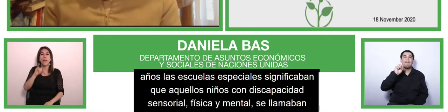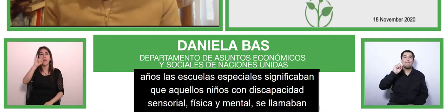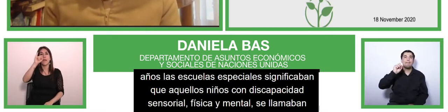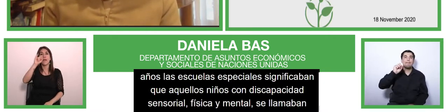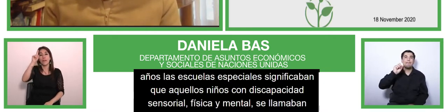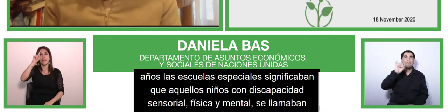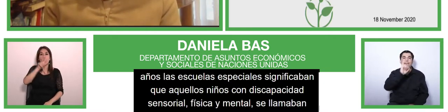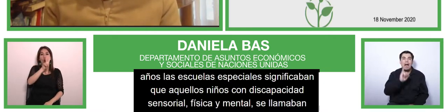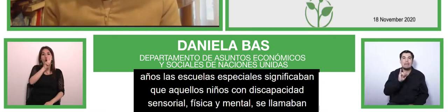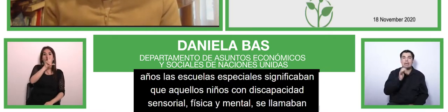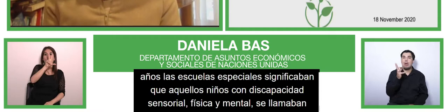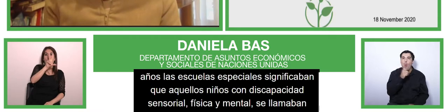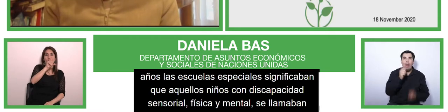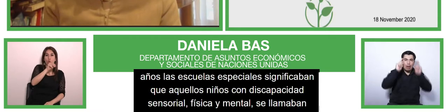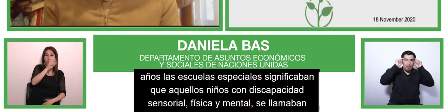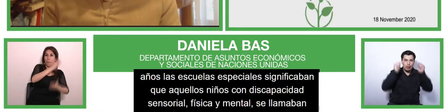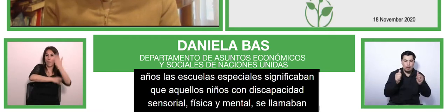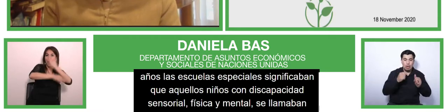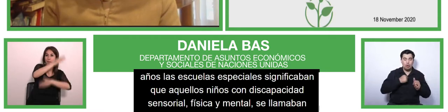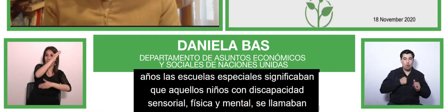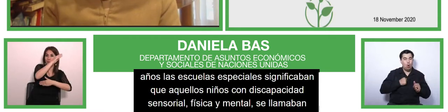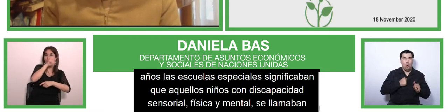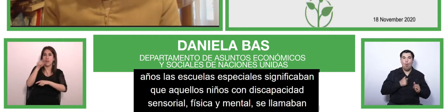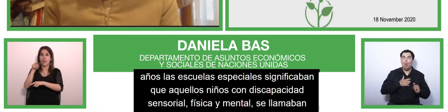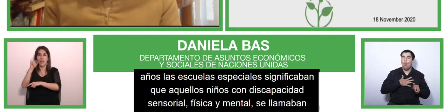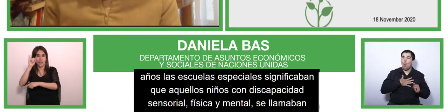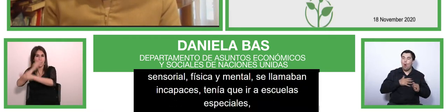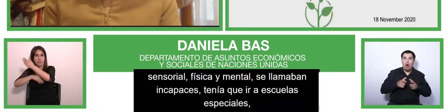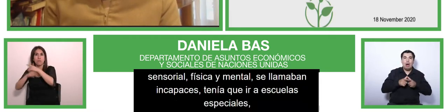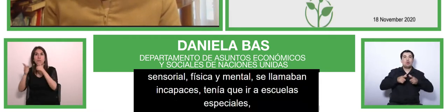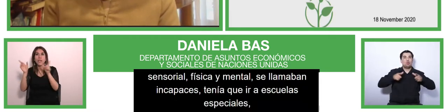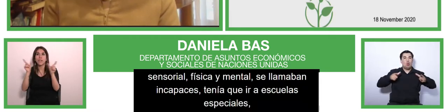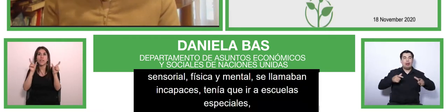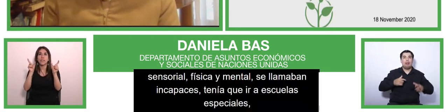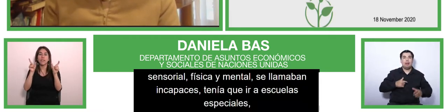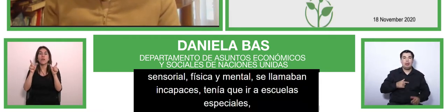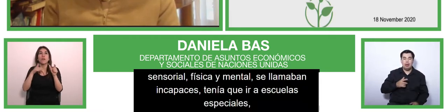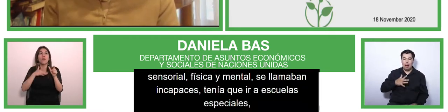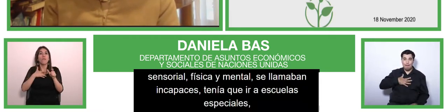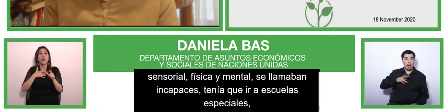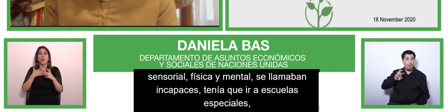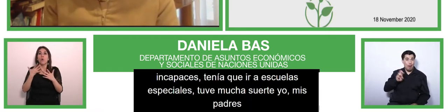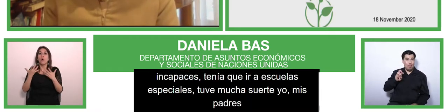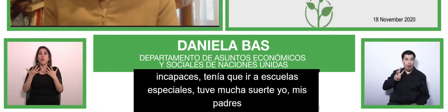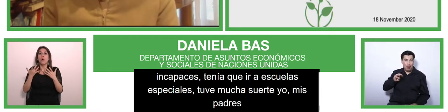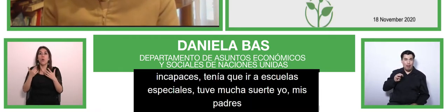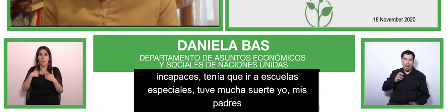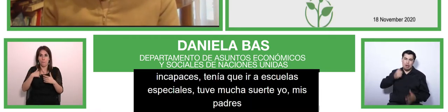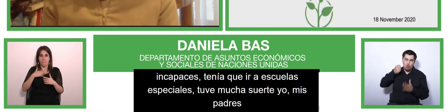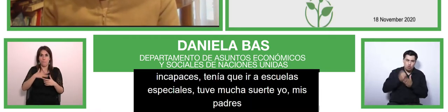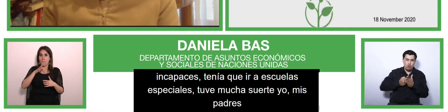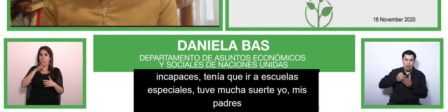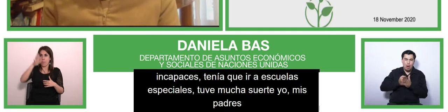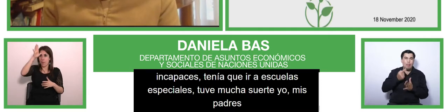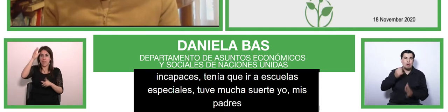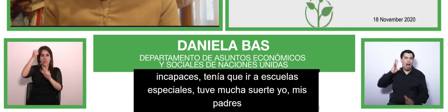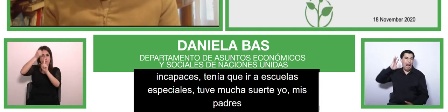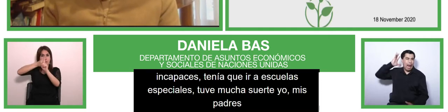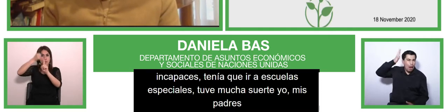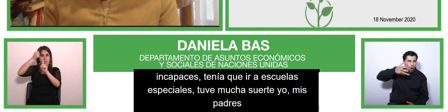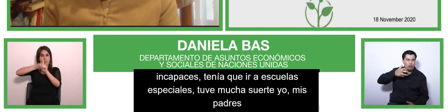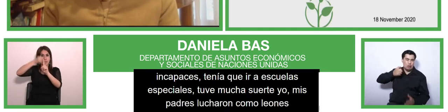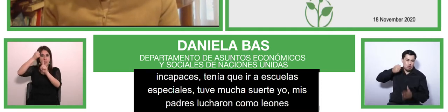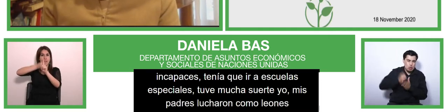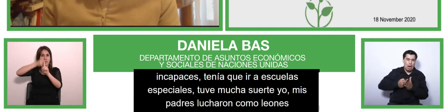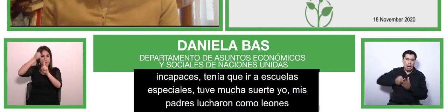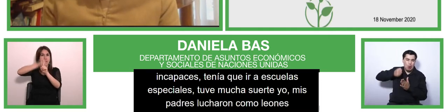my parents fought like lions and then lioness to allow me